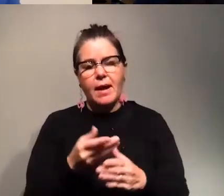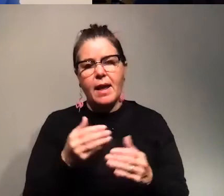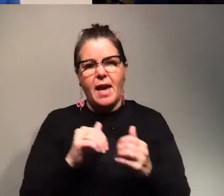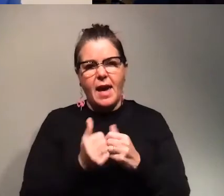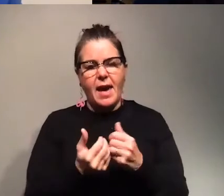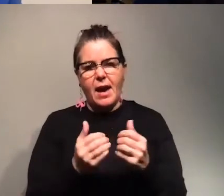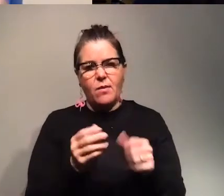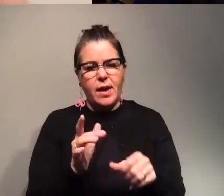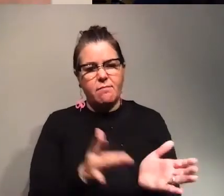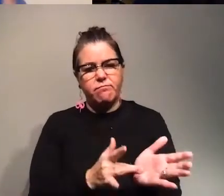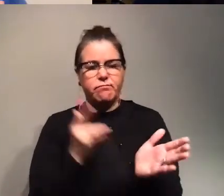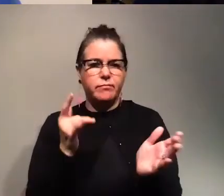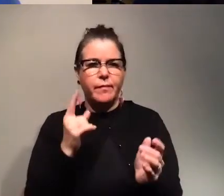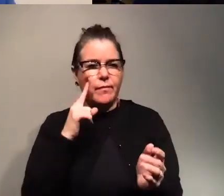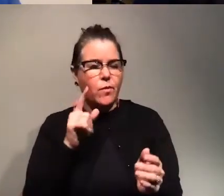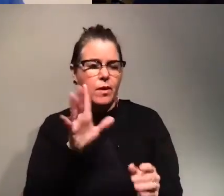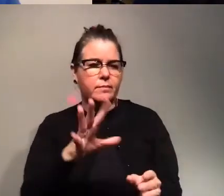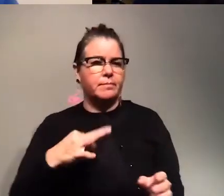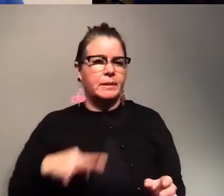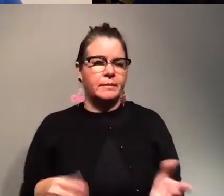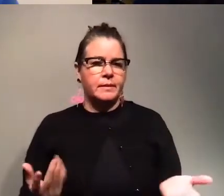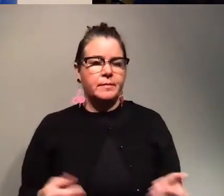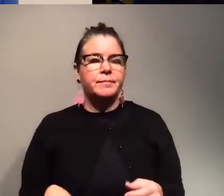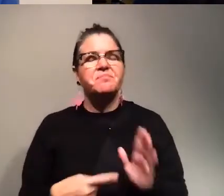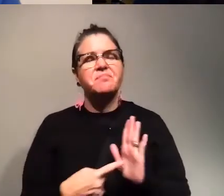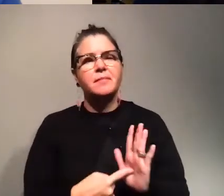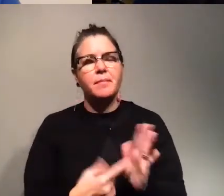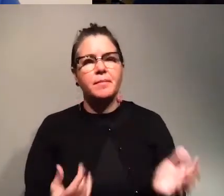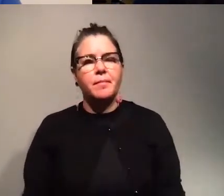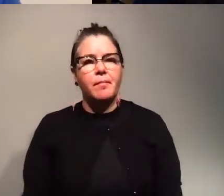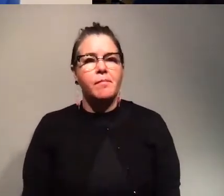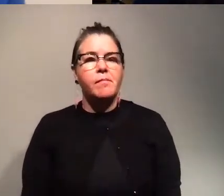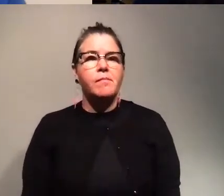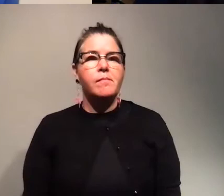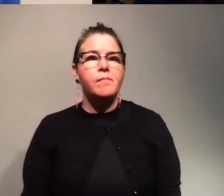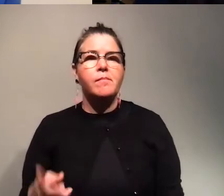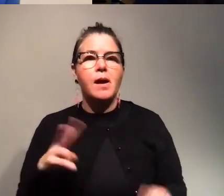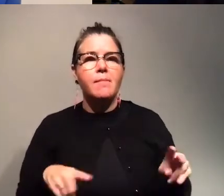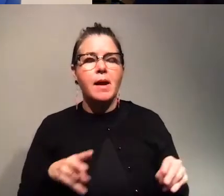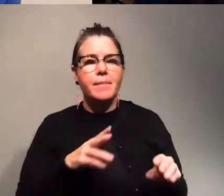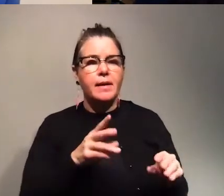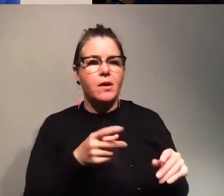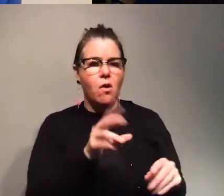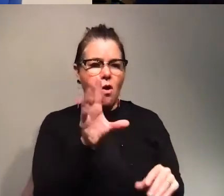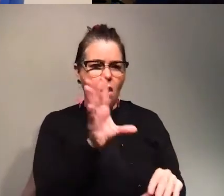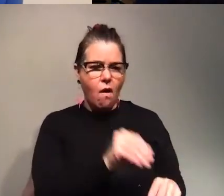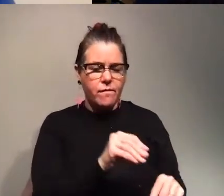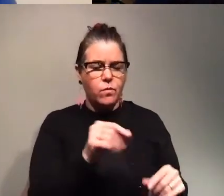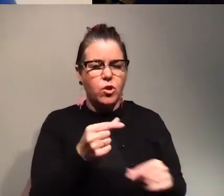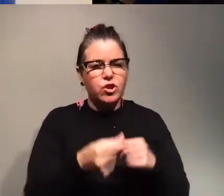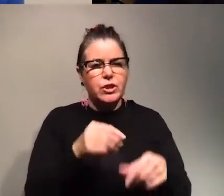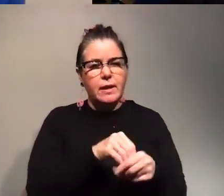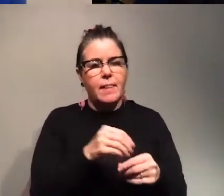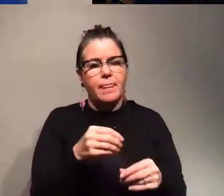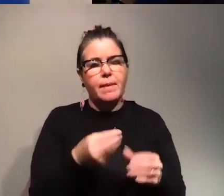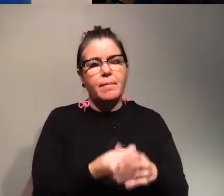for its own benefit for example i may silence a gene in the plant and for silencing